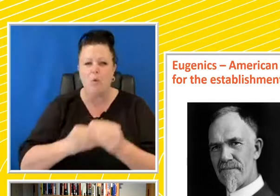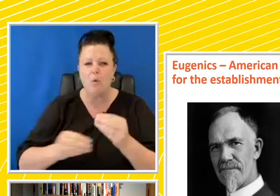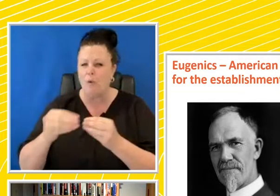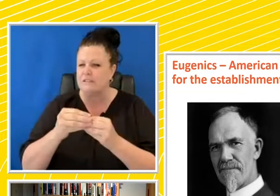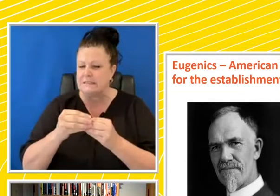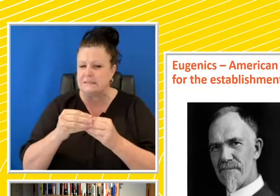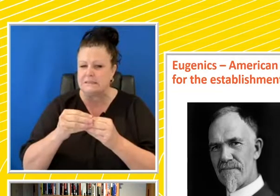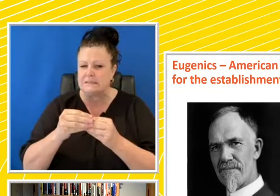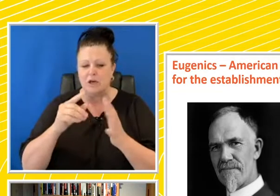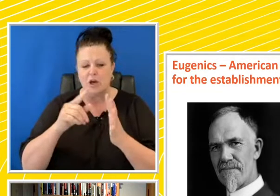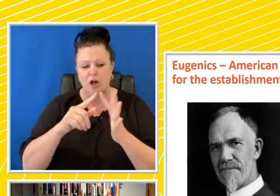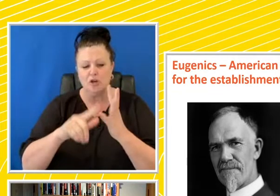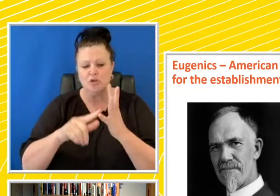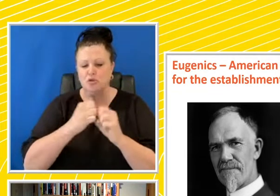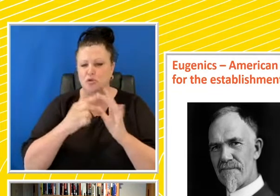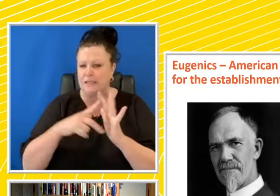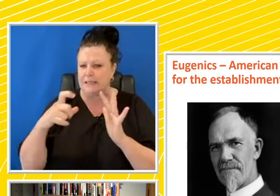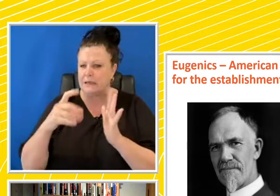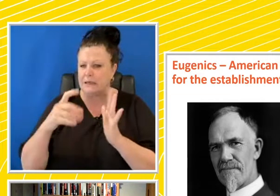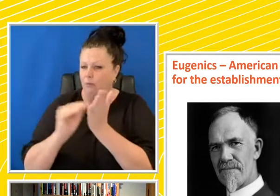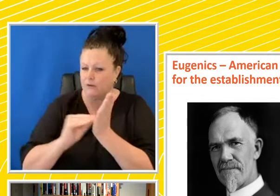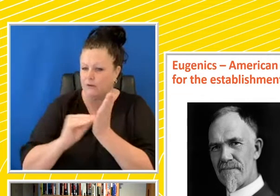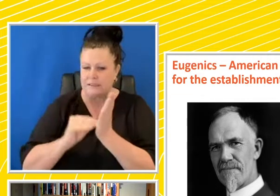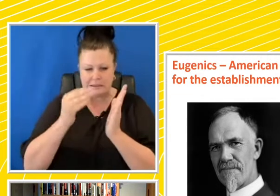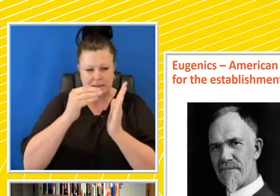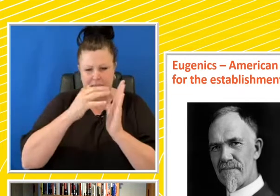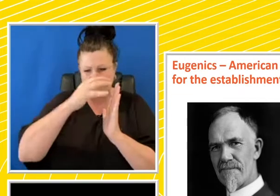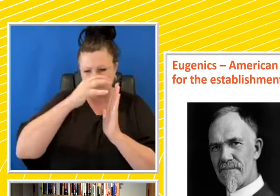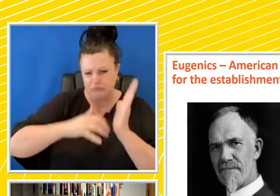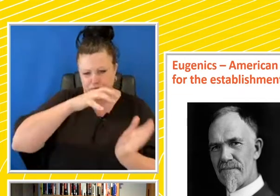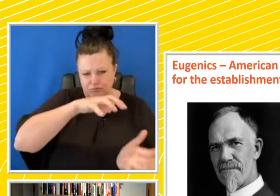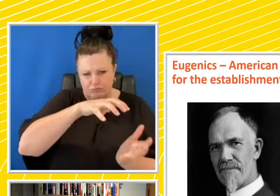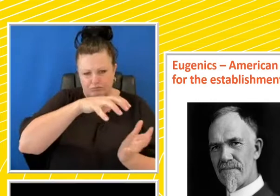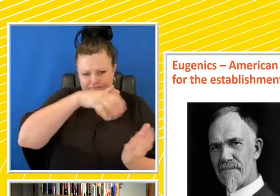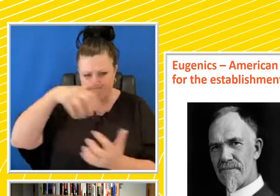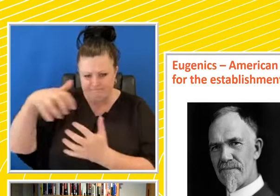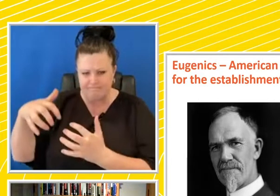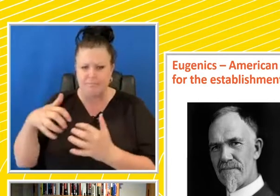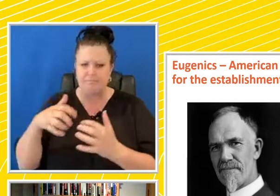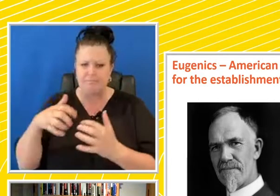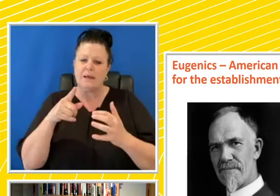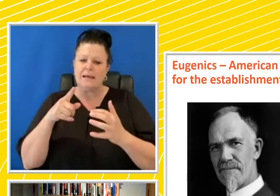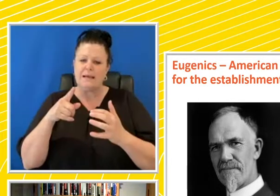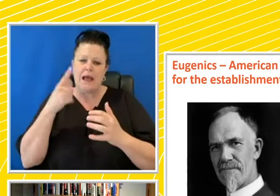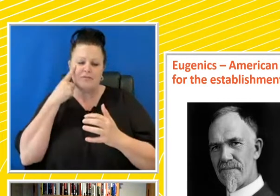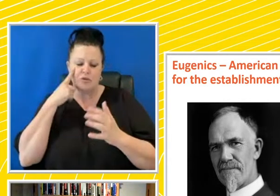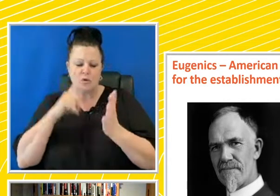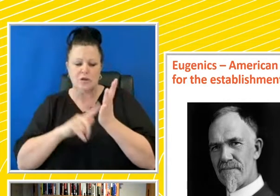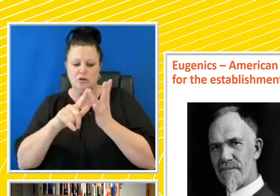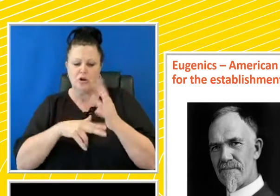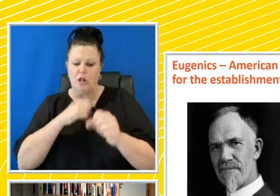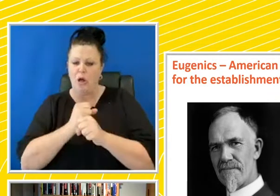record office looking at evolution at Cold Spring Harbour in Long Island in New York. And he